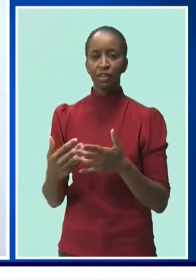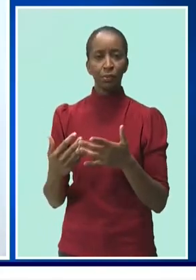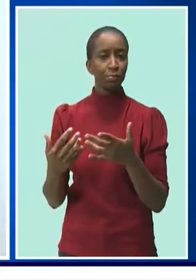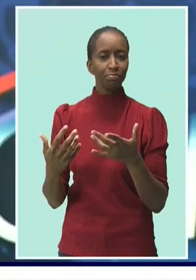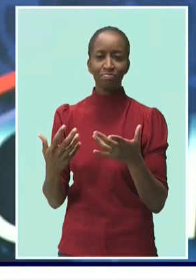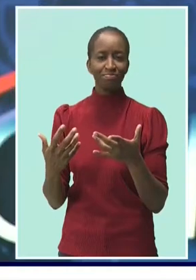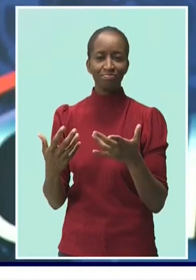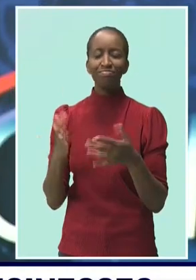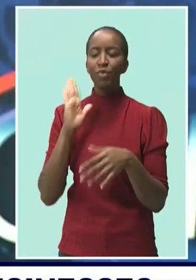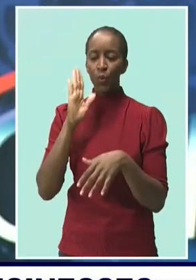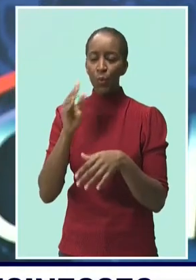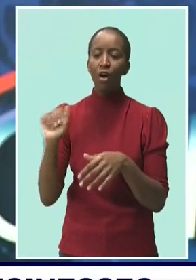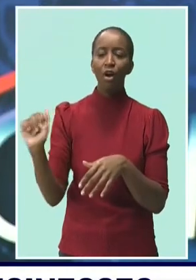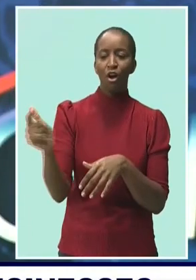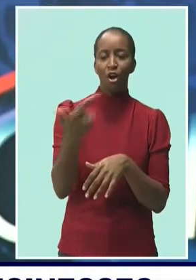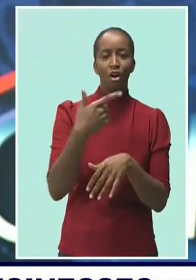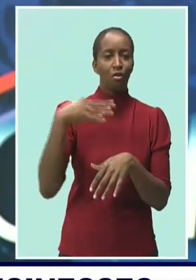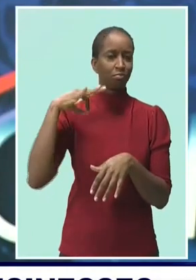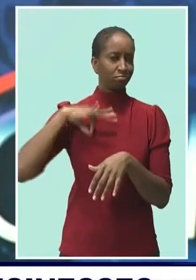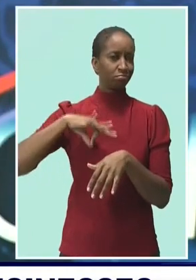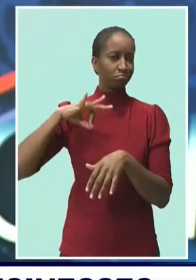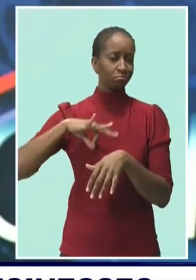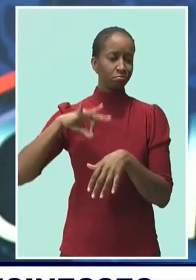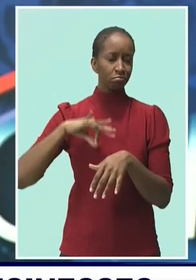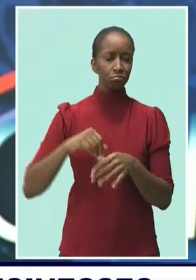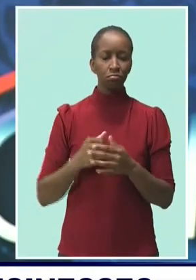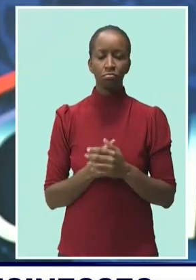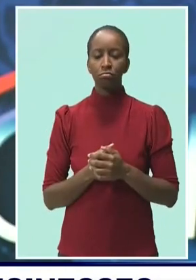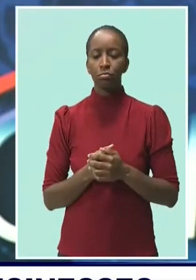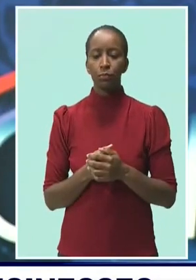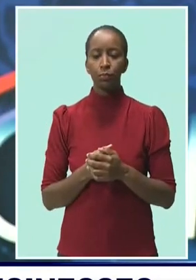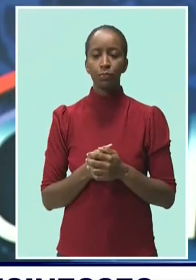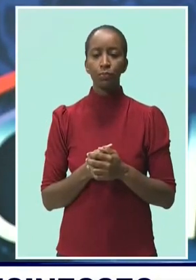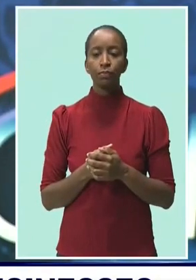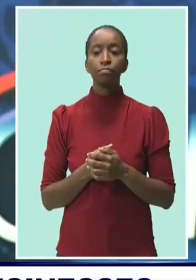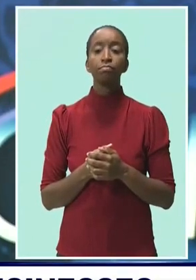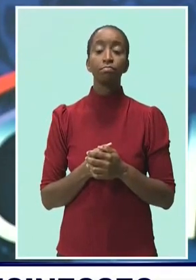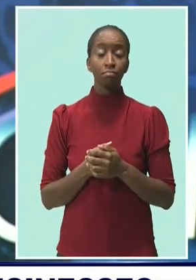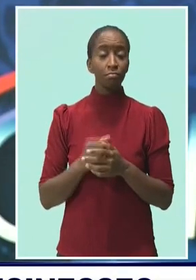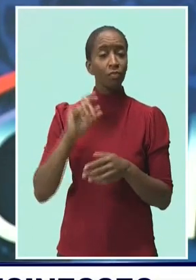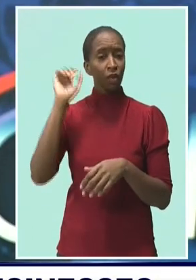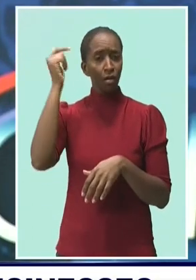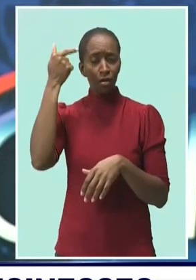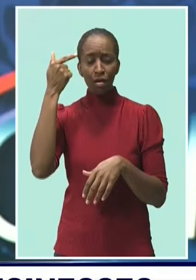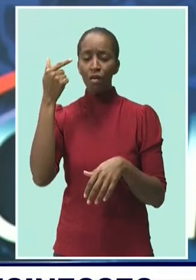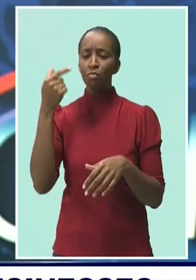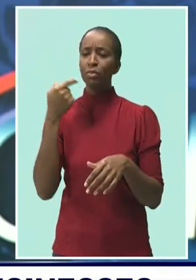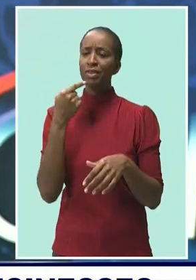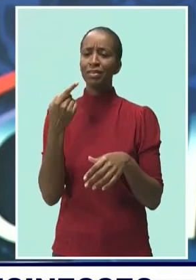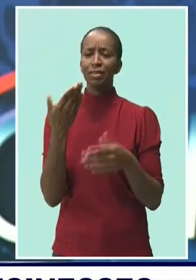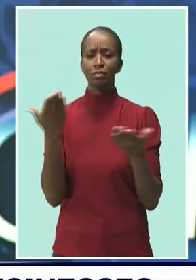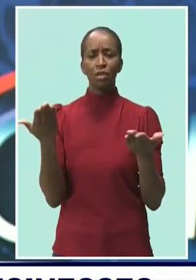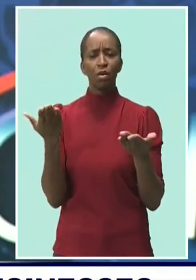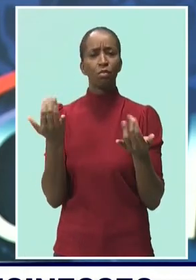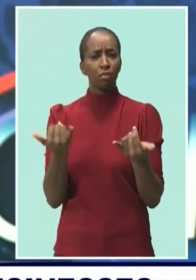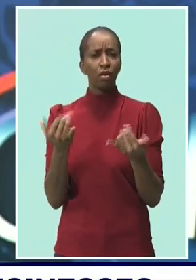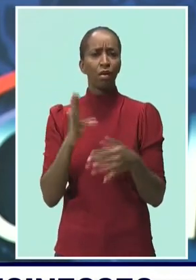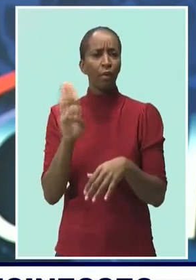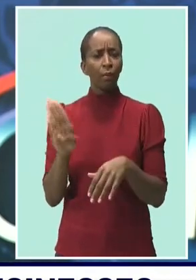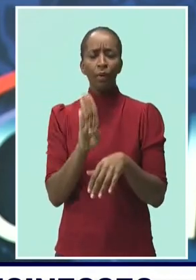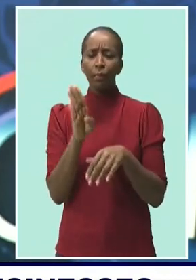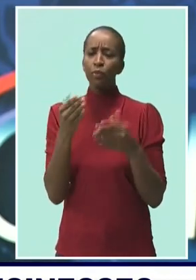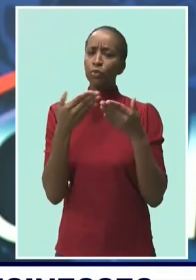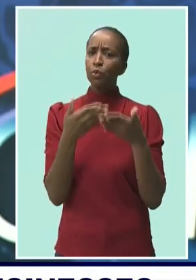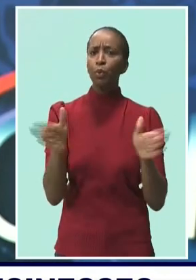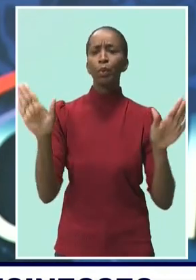failure. Even though officials have deemed it business as usual, establishments and entrepreneurs